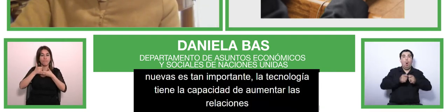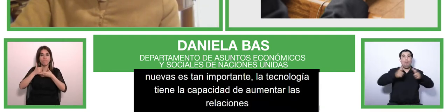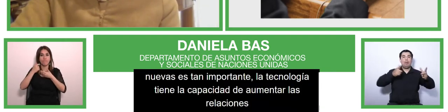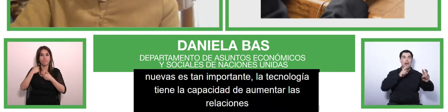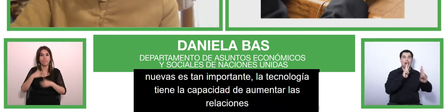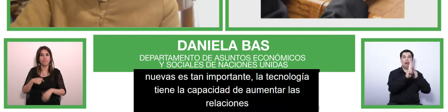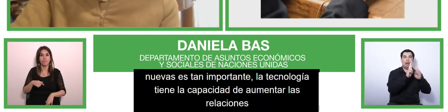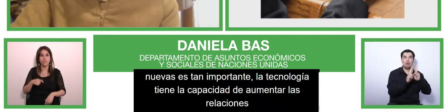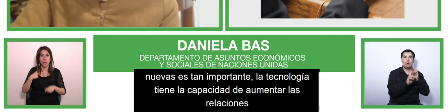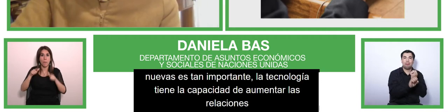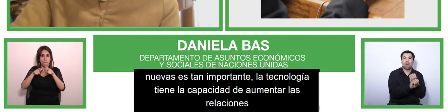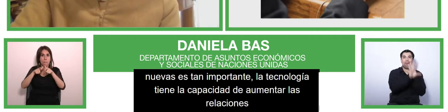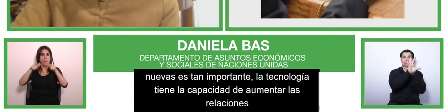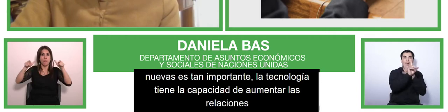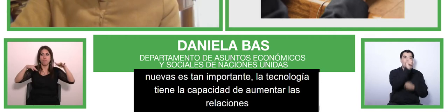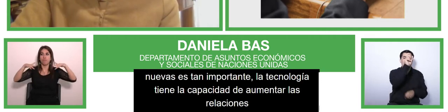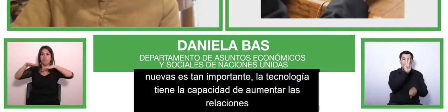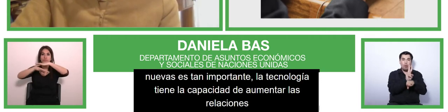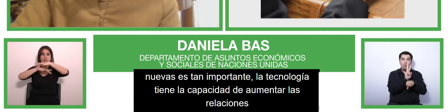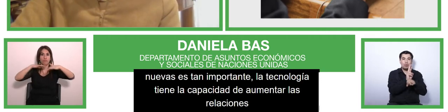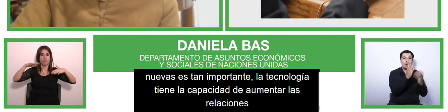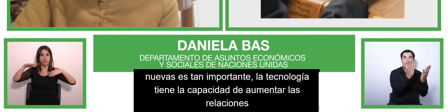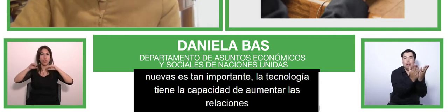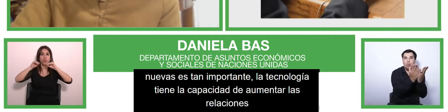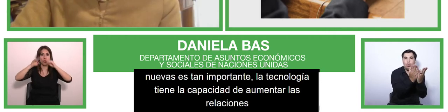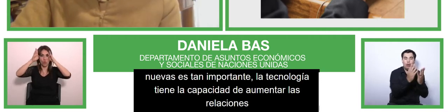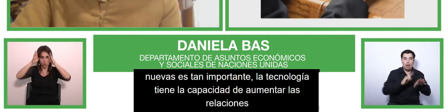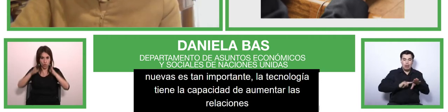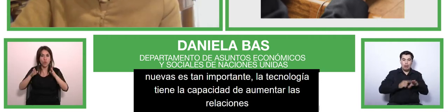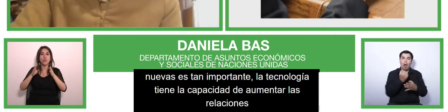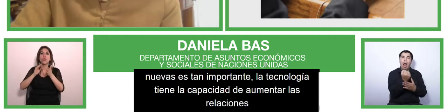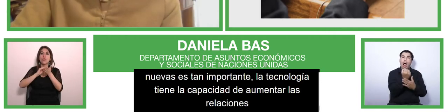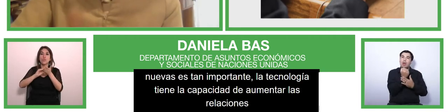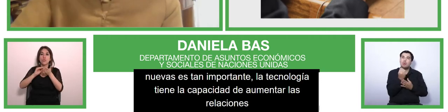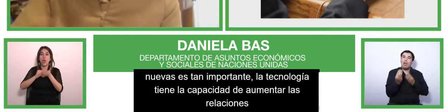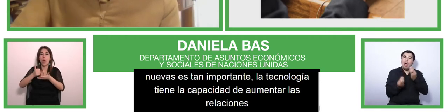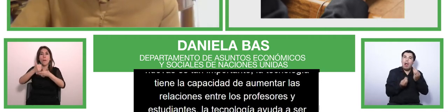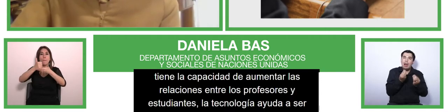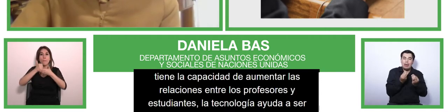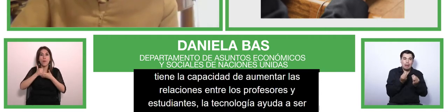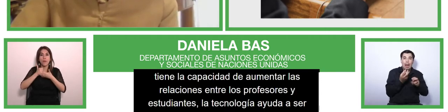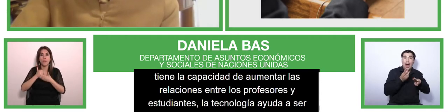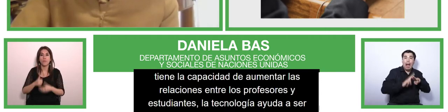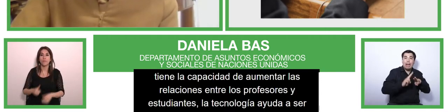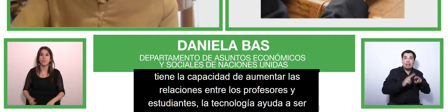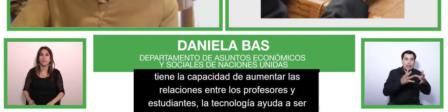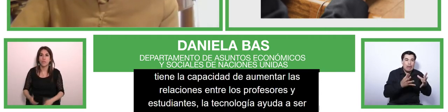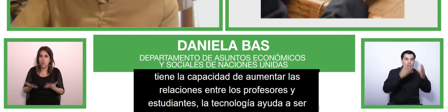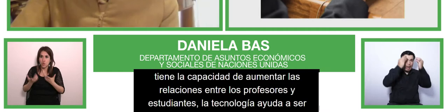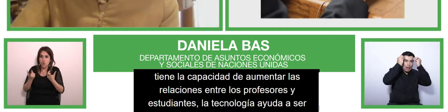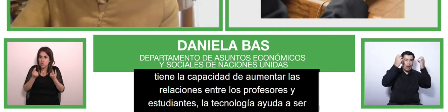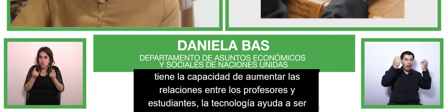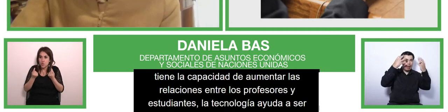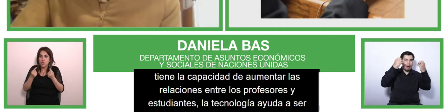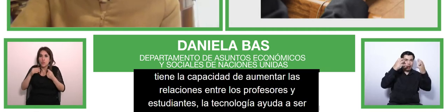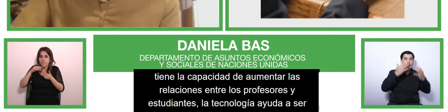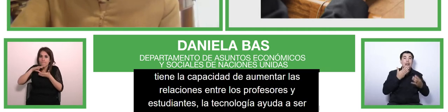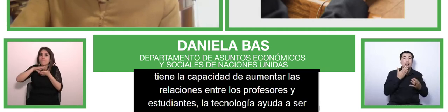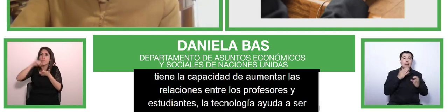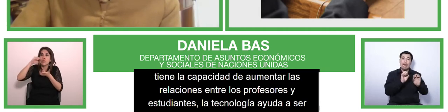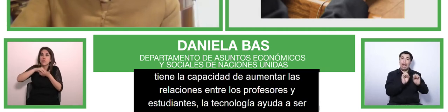and learning more meaningful and fun and students are also able to collaborate with their own classmates through